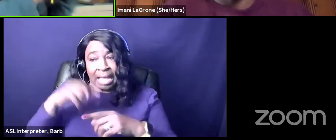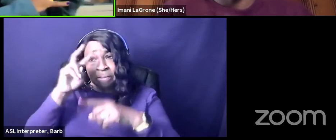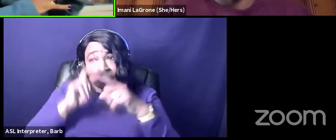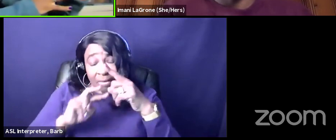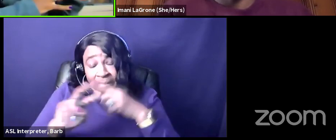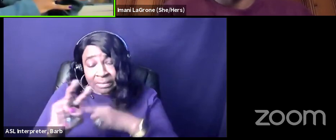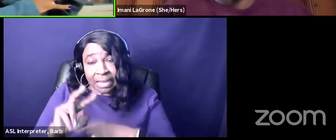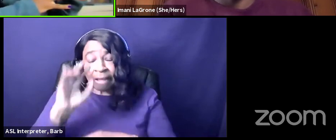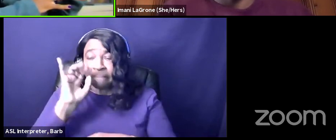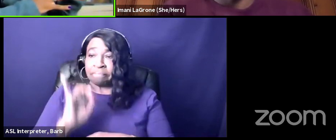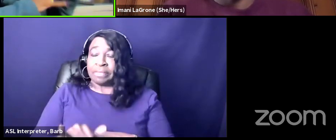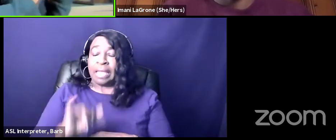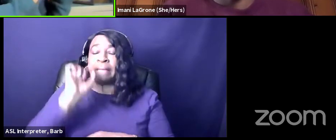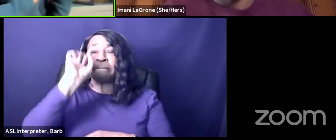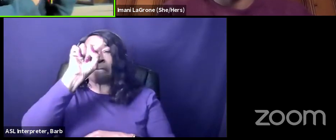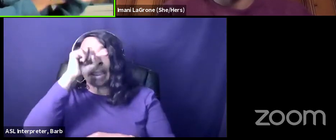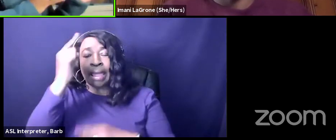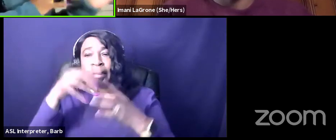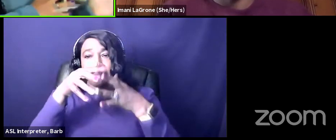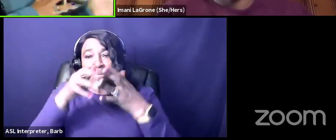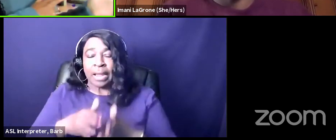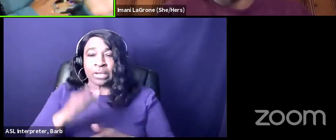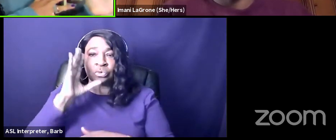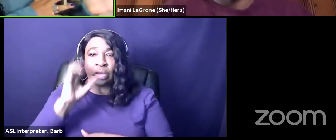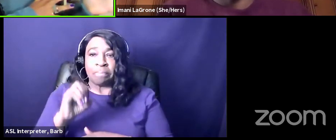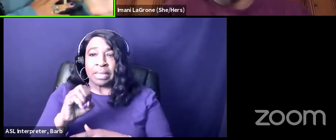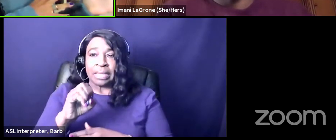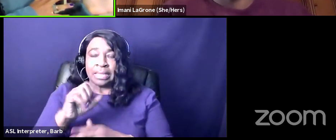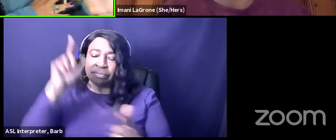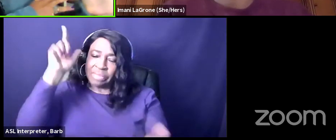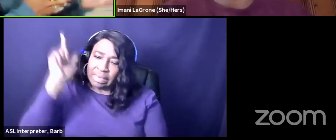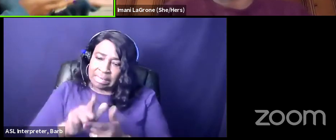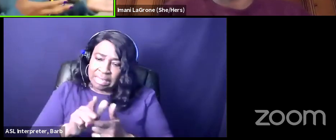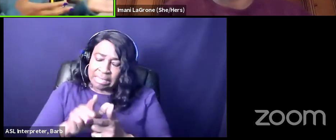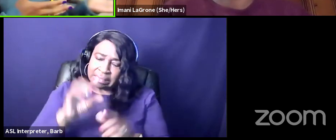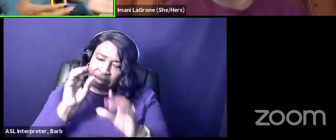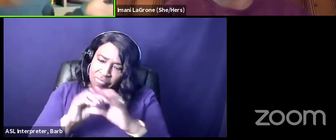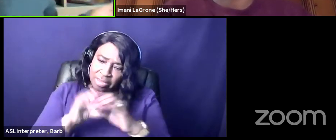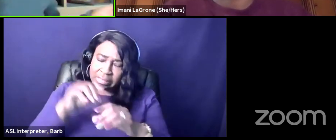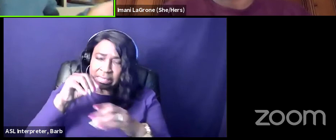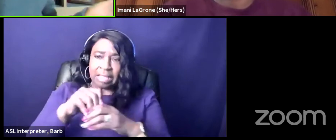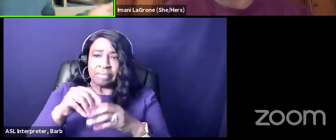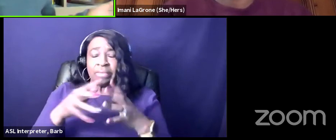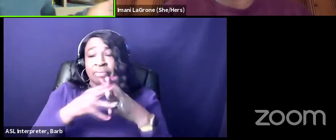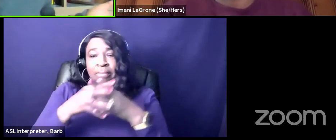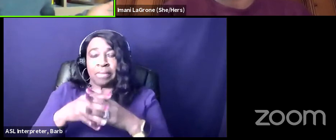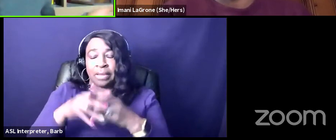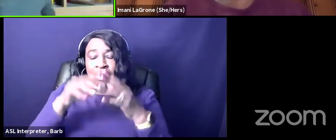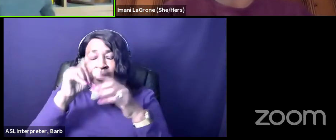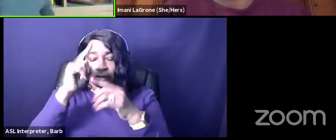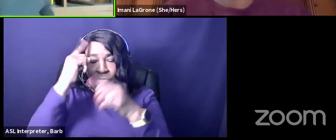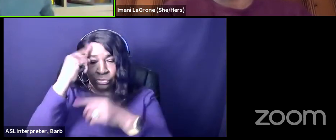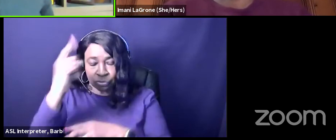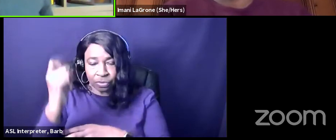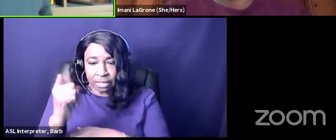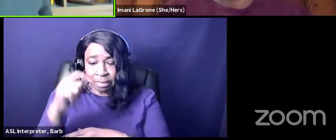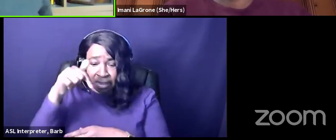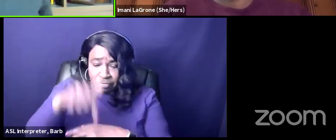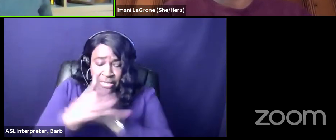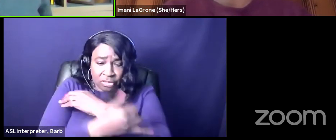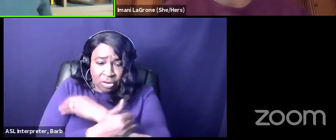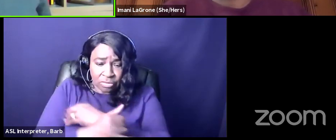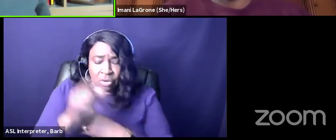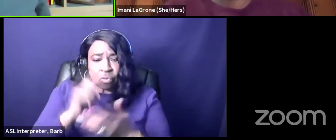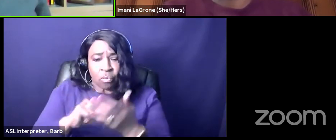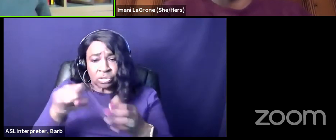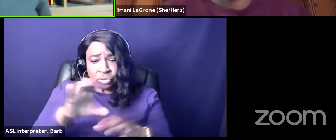black americans would be the least invested in the american dream like this country look at what you do look at what you did while